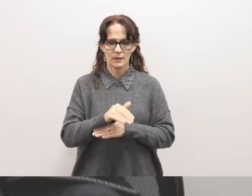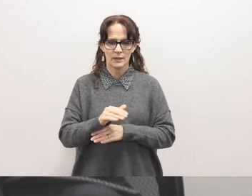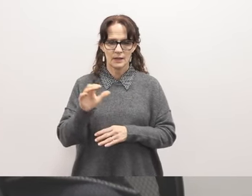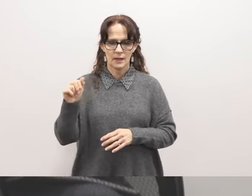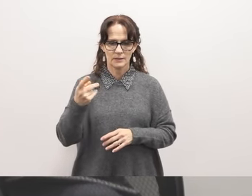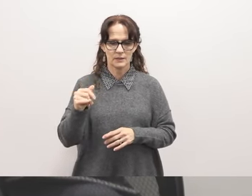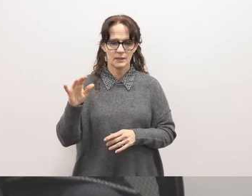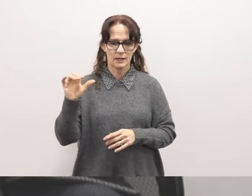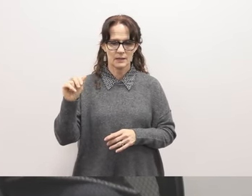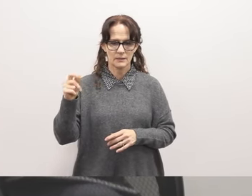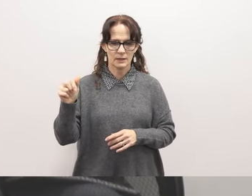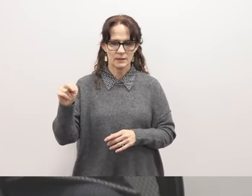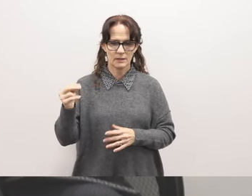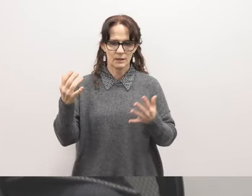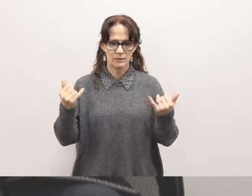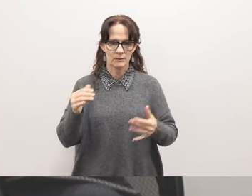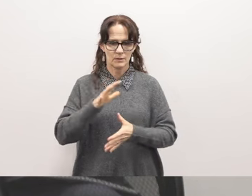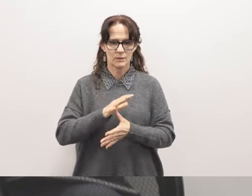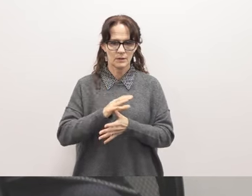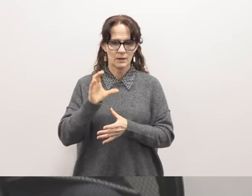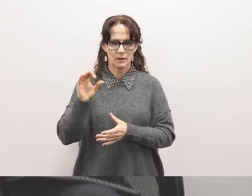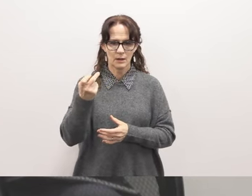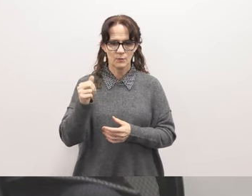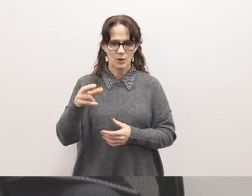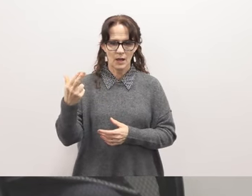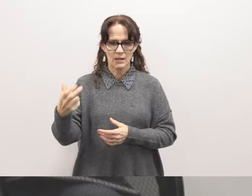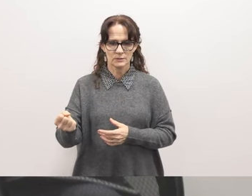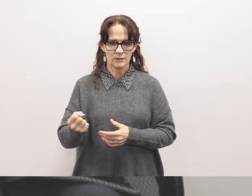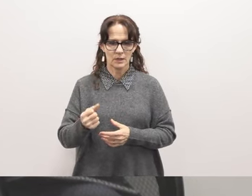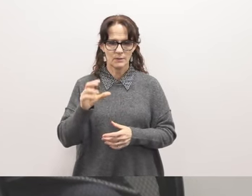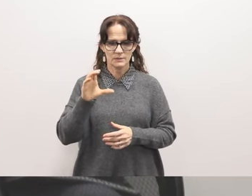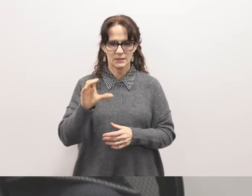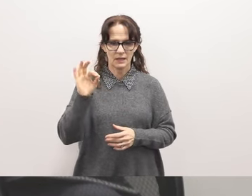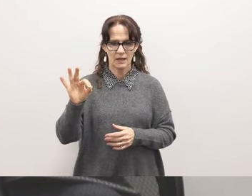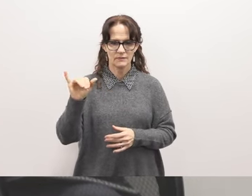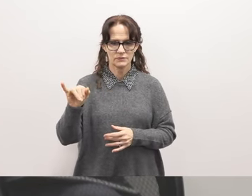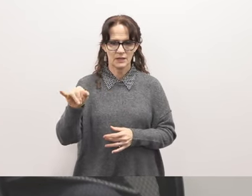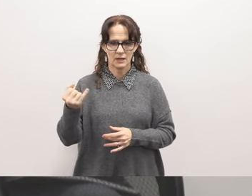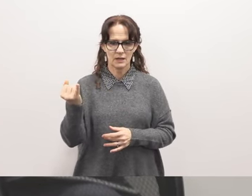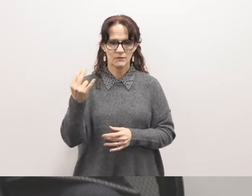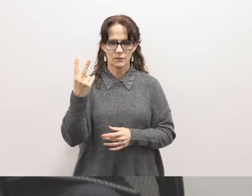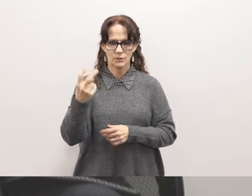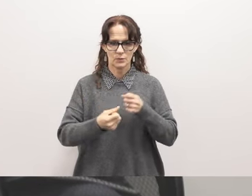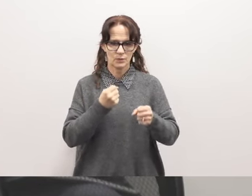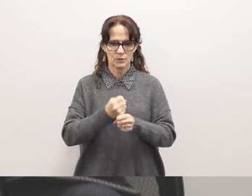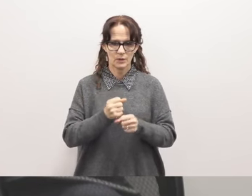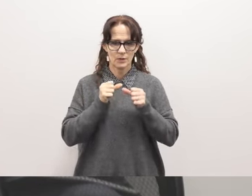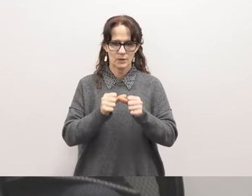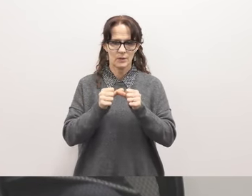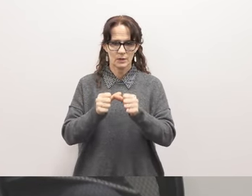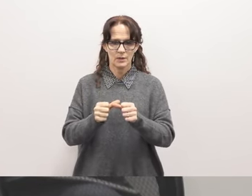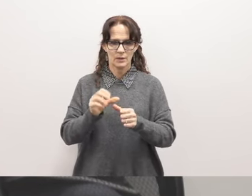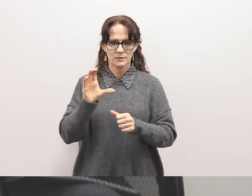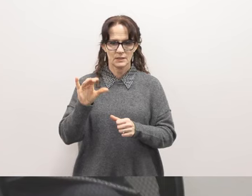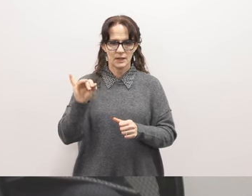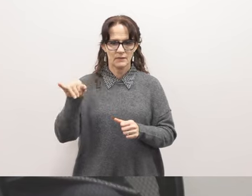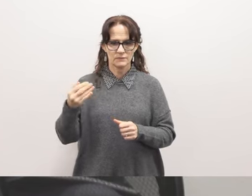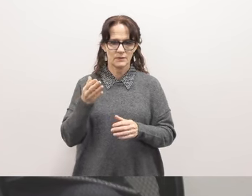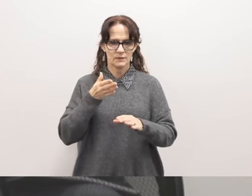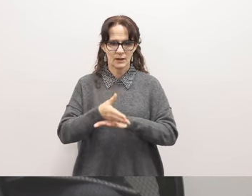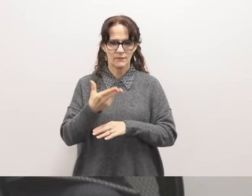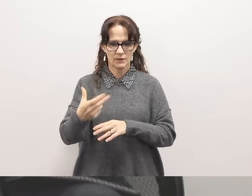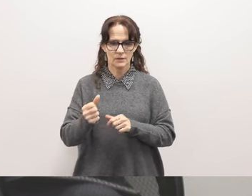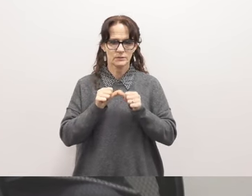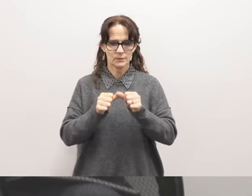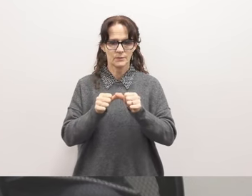Anayeli Aldana. I am currently a senior at Cabrillo High School and I have been with CFJ for currently two years and I plan to continue being in CFJ even after high